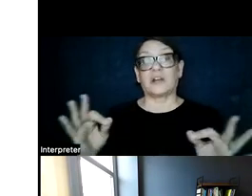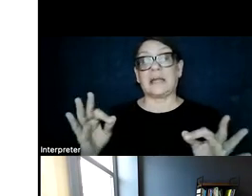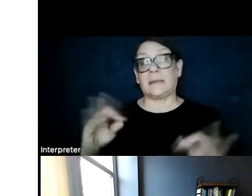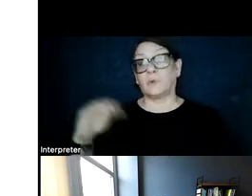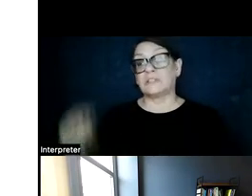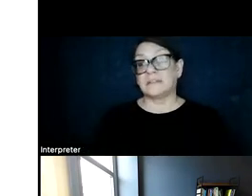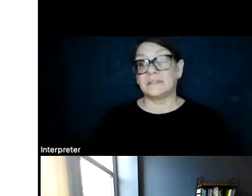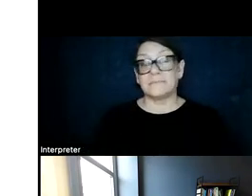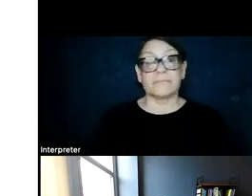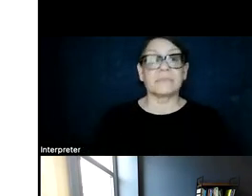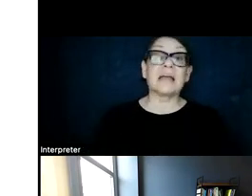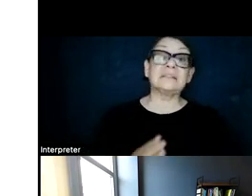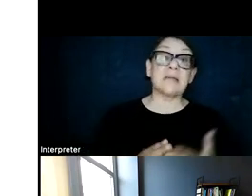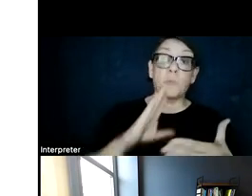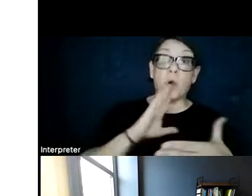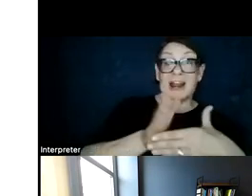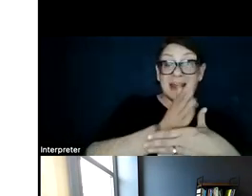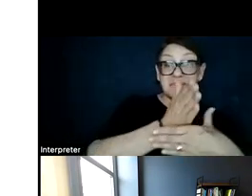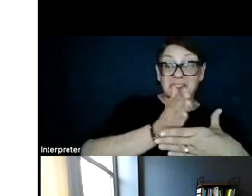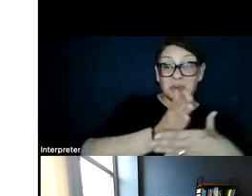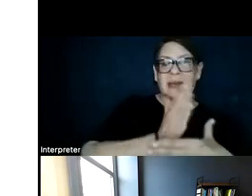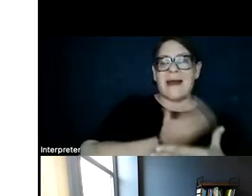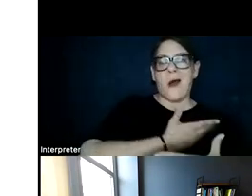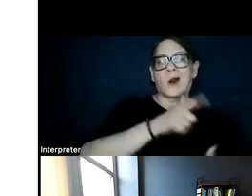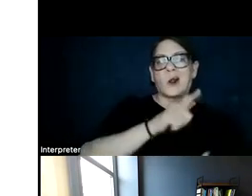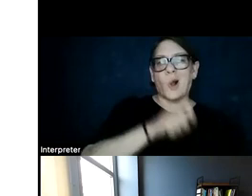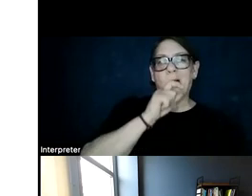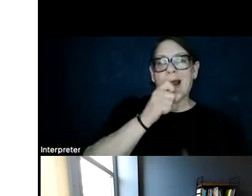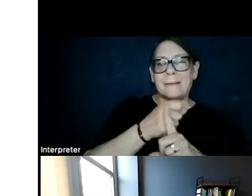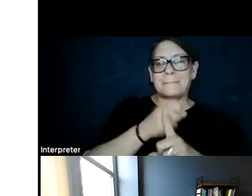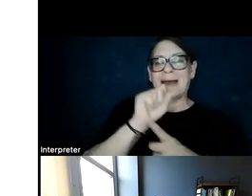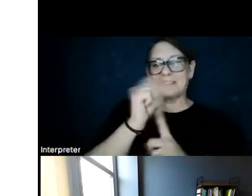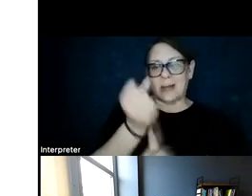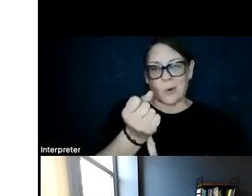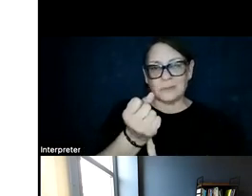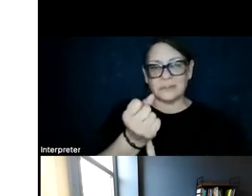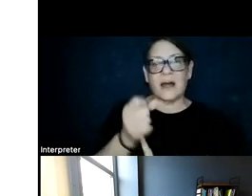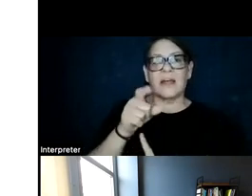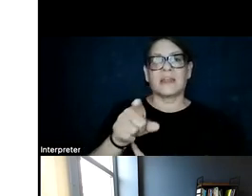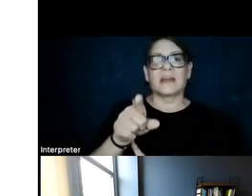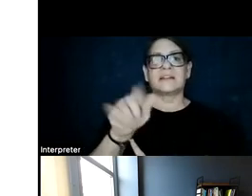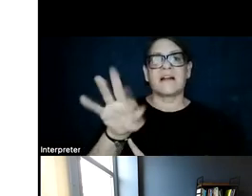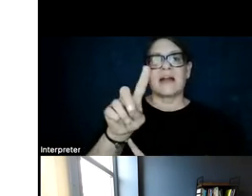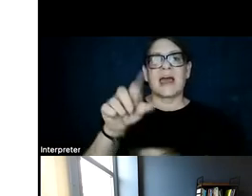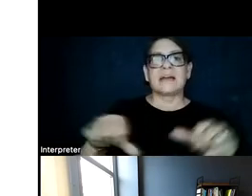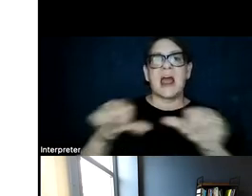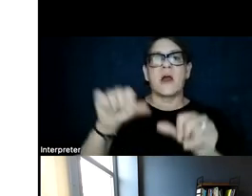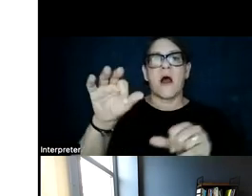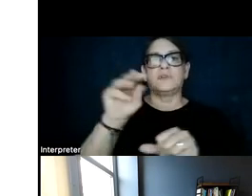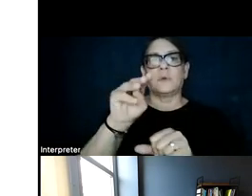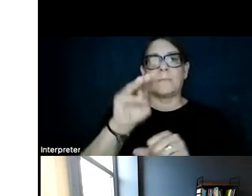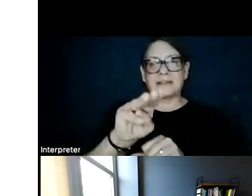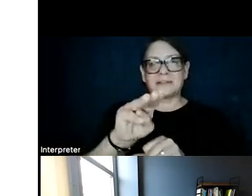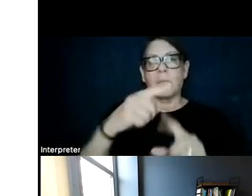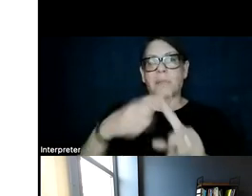And somewhere in between our kind of our lower impact scenarios, this is the land area equivalent. So it is sizable.